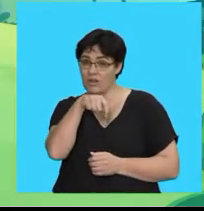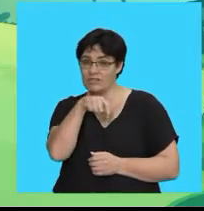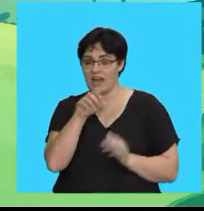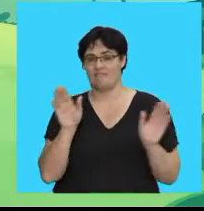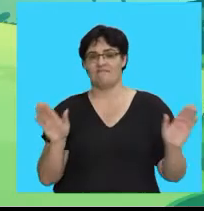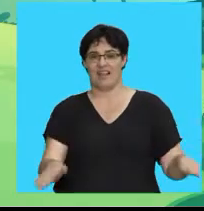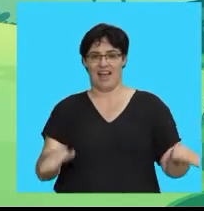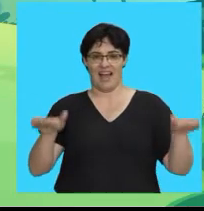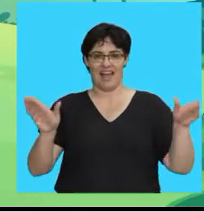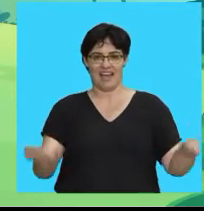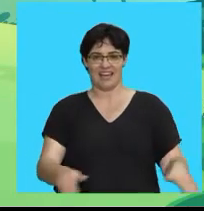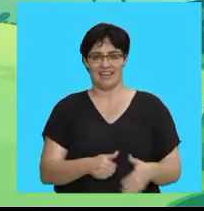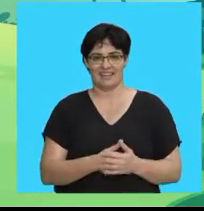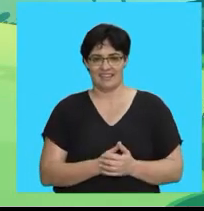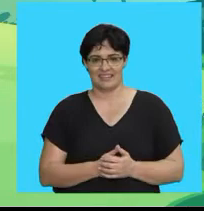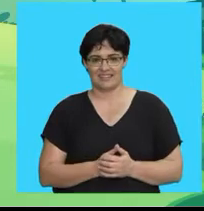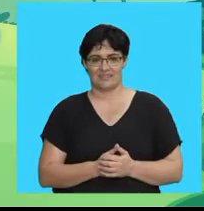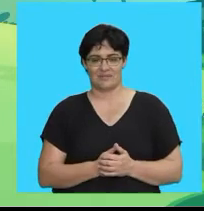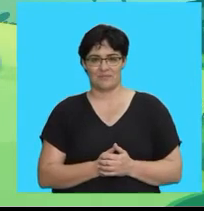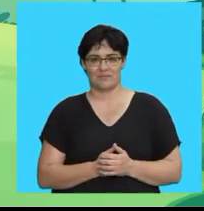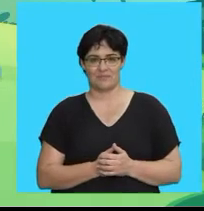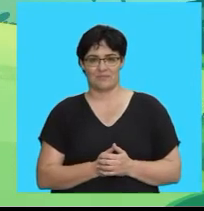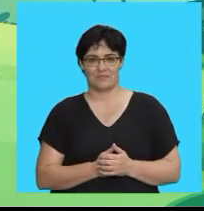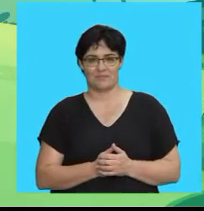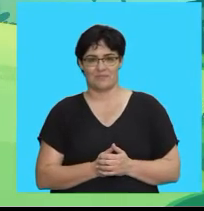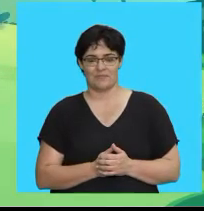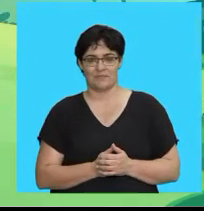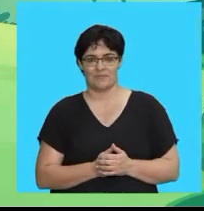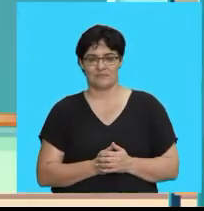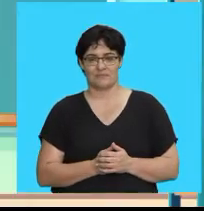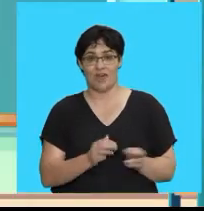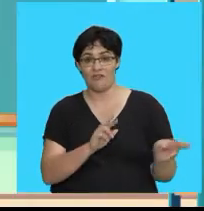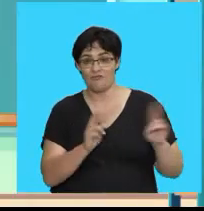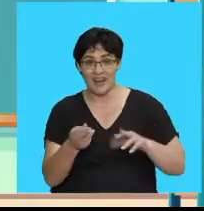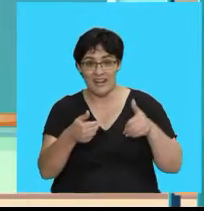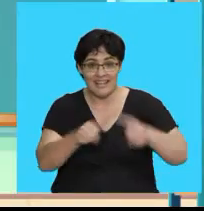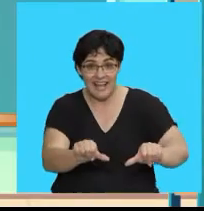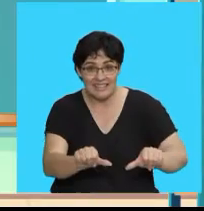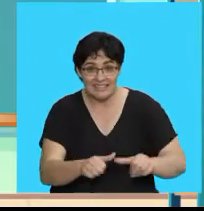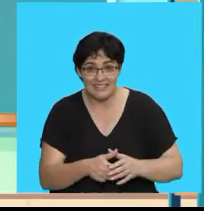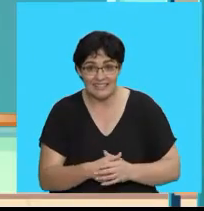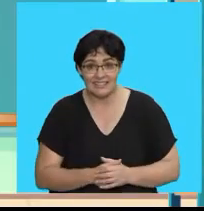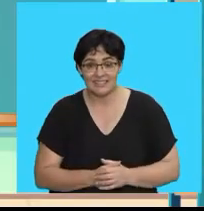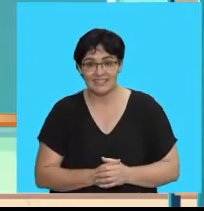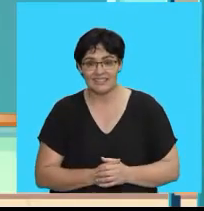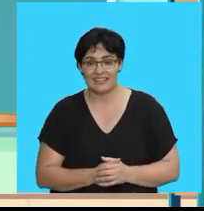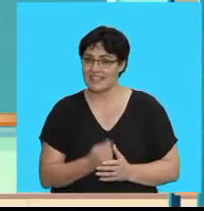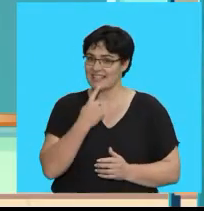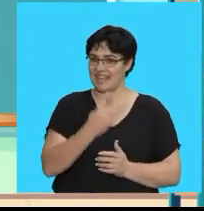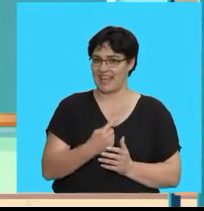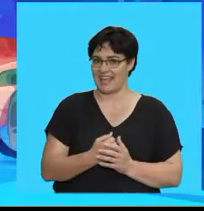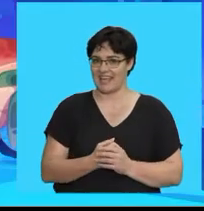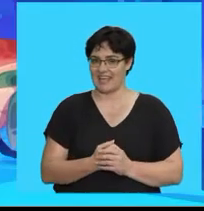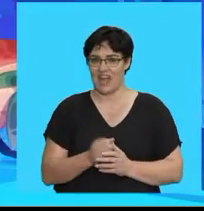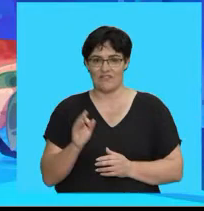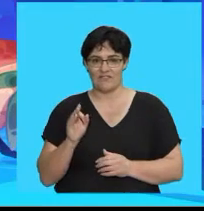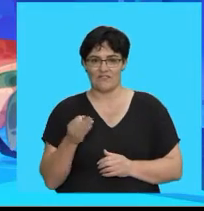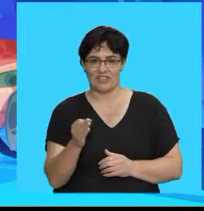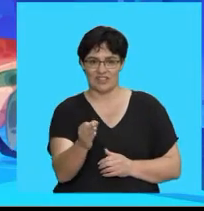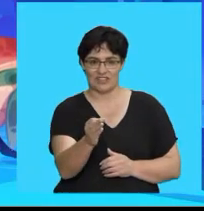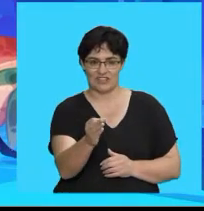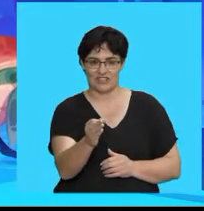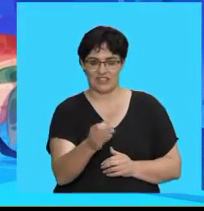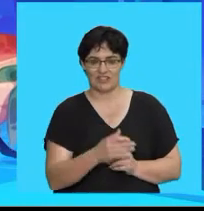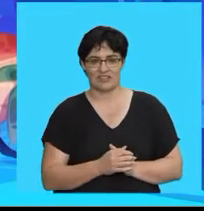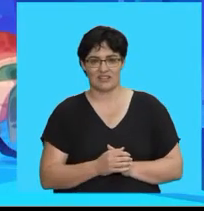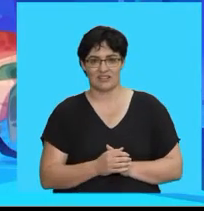parrot flies A parrot flies Ready for the next one? Say, fish